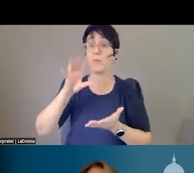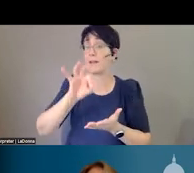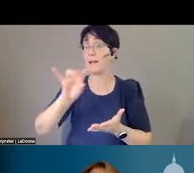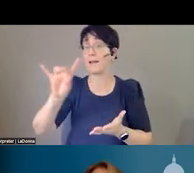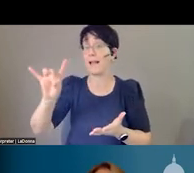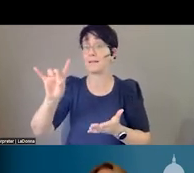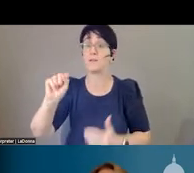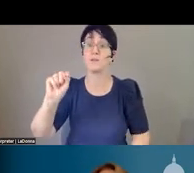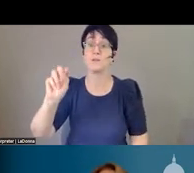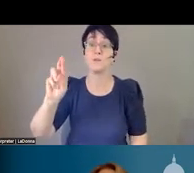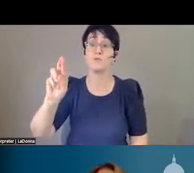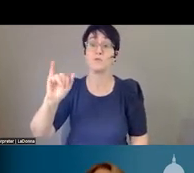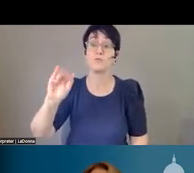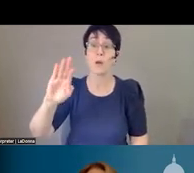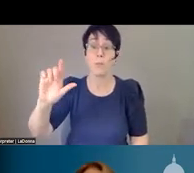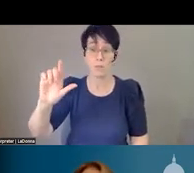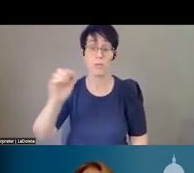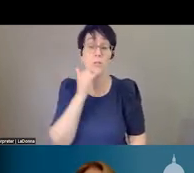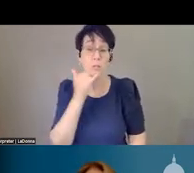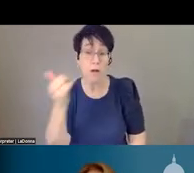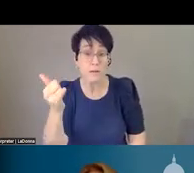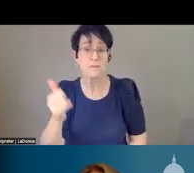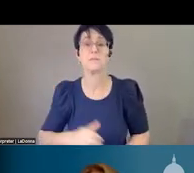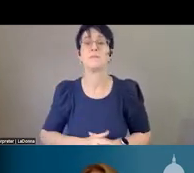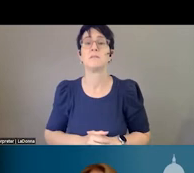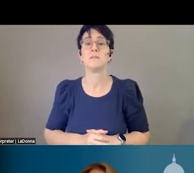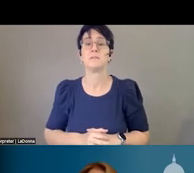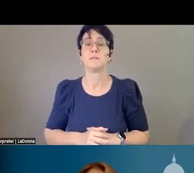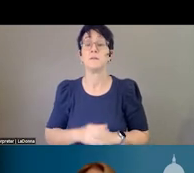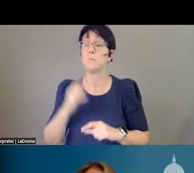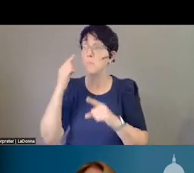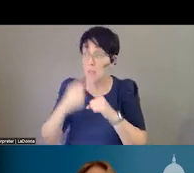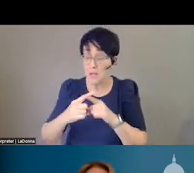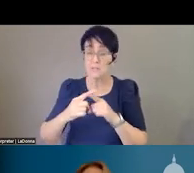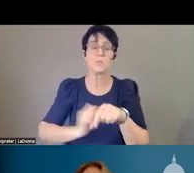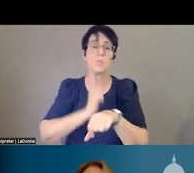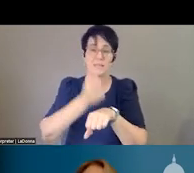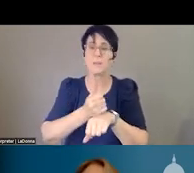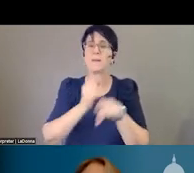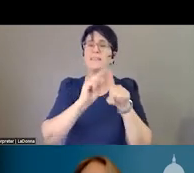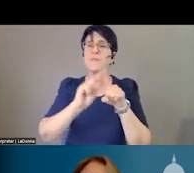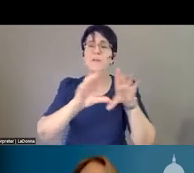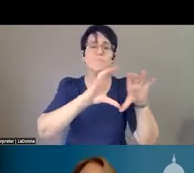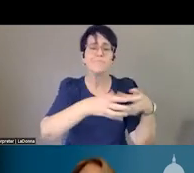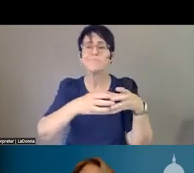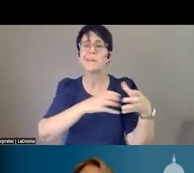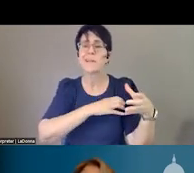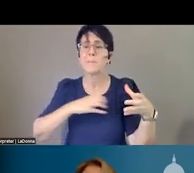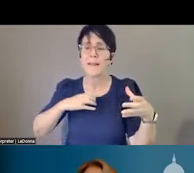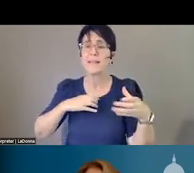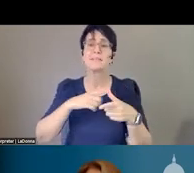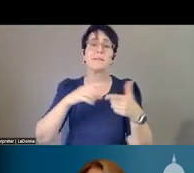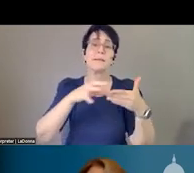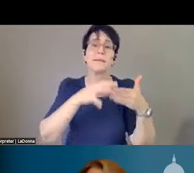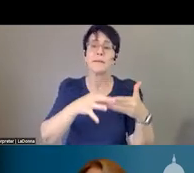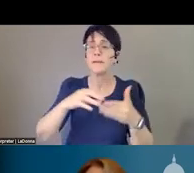up planning. So we have kind of a steering committee. Then we have what's called the CRIS committee, which has all kind of leaders. And then